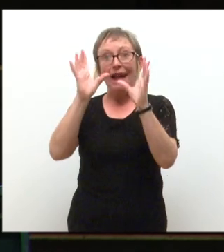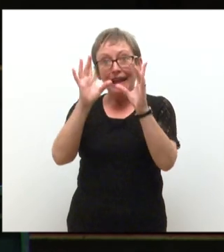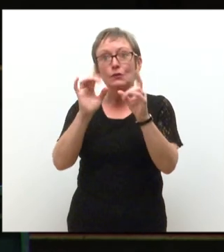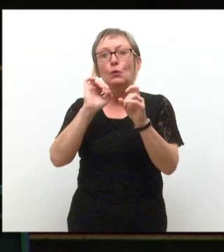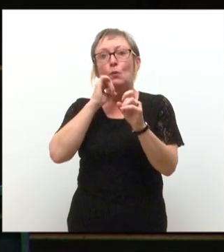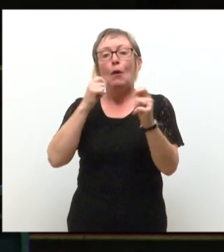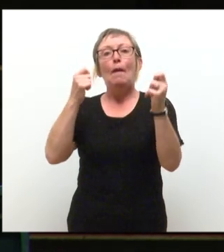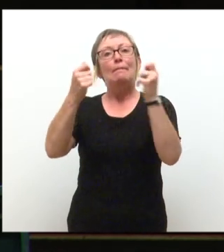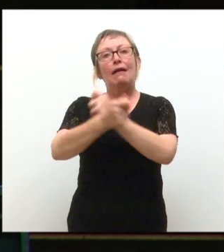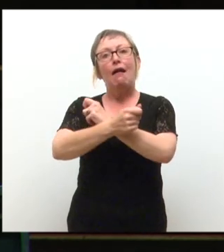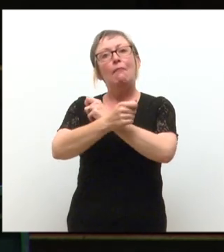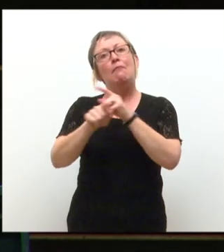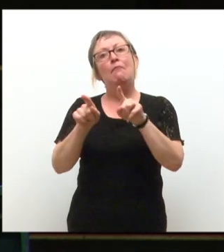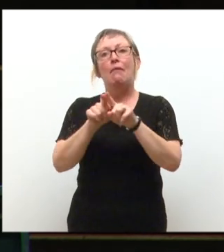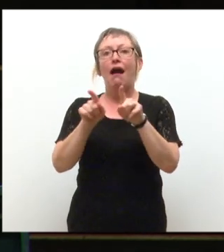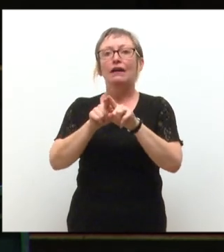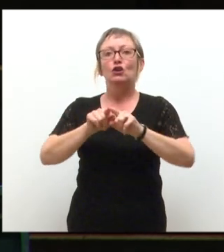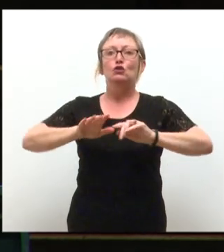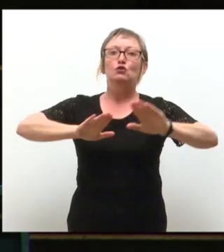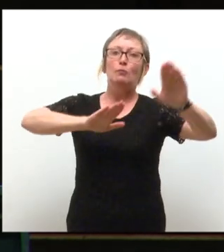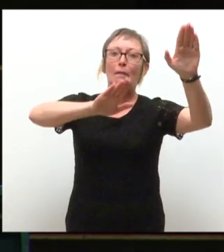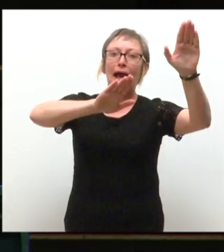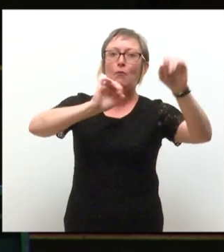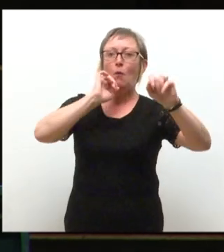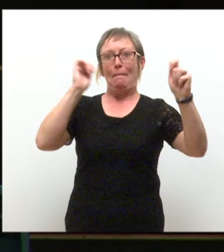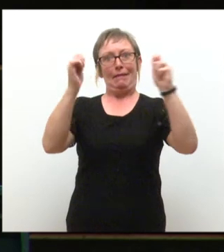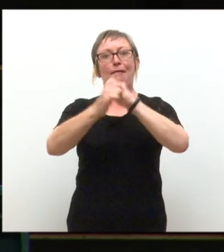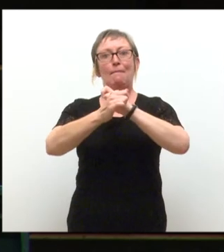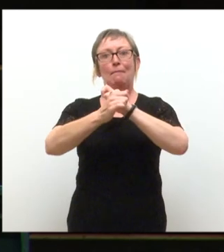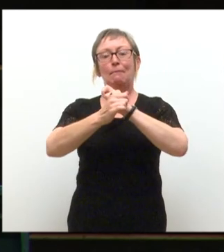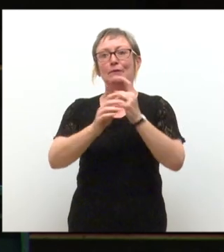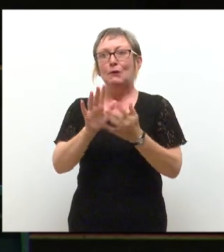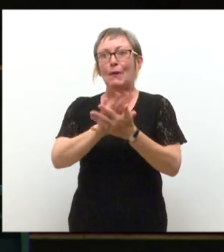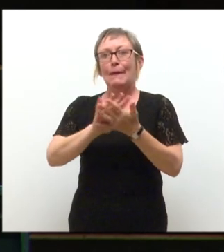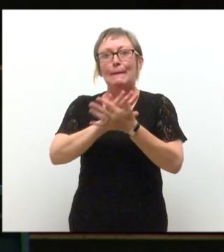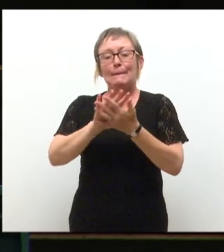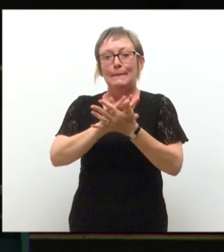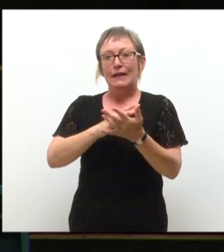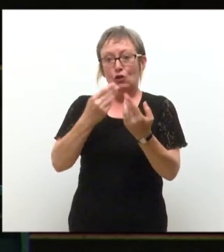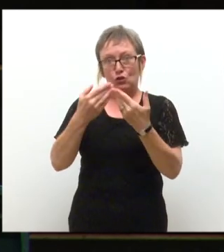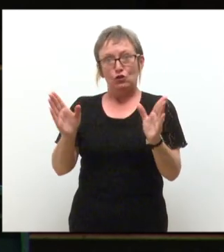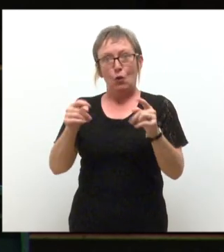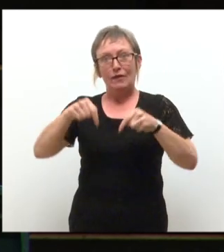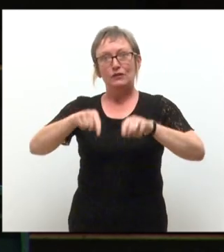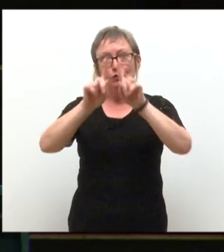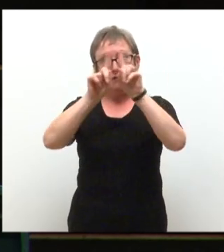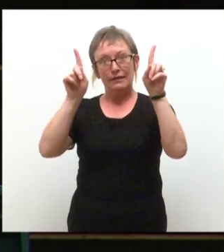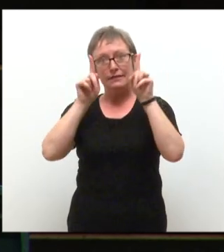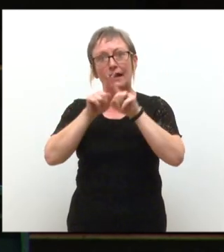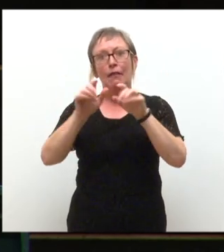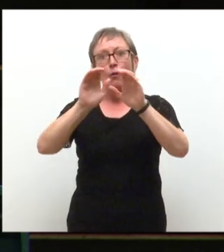to become the superhero you are hiding inside of you. Make a new beginning by showing this university and the world your true potential.